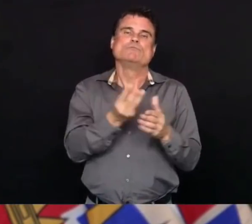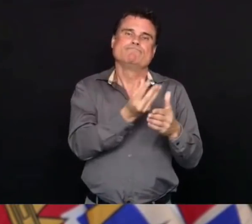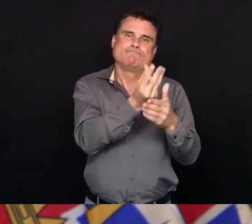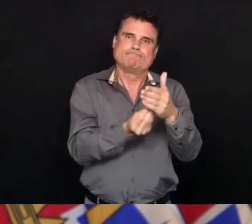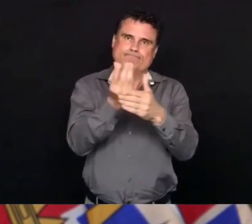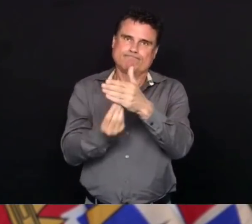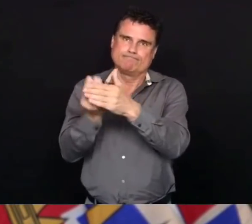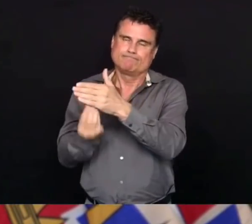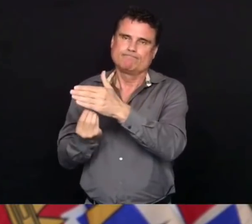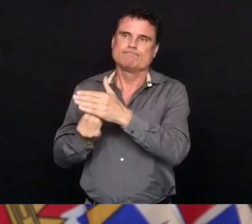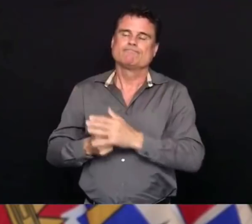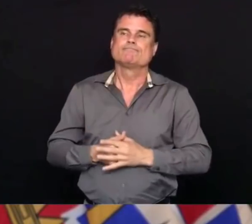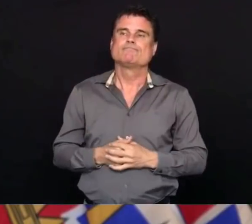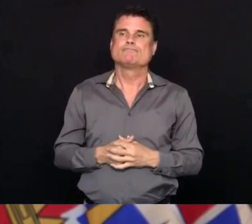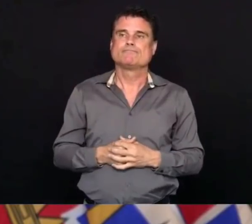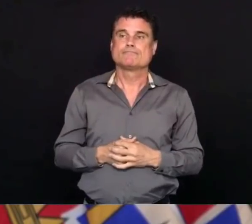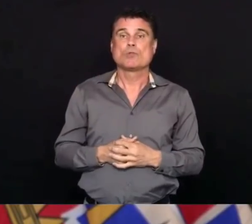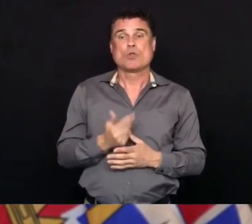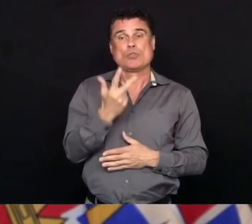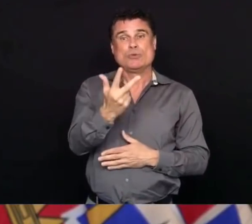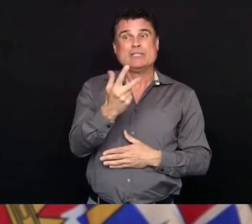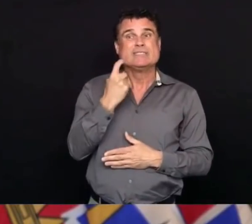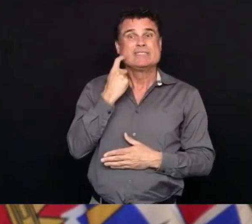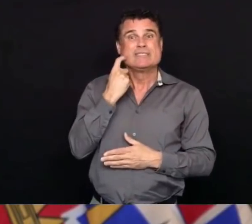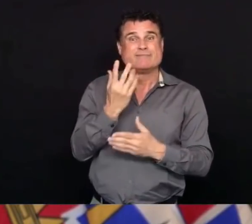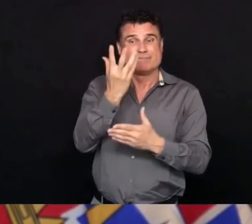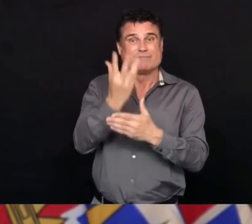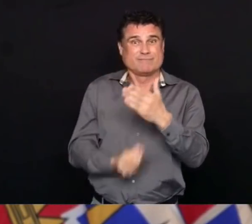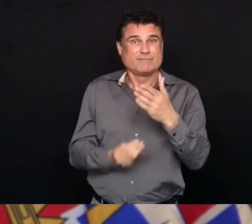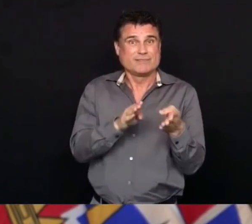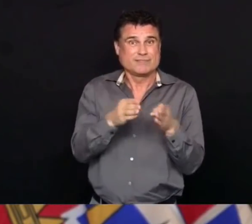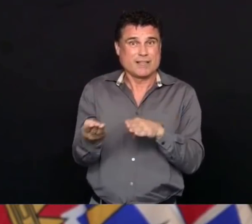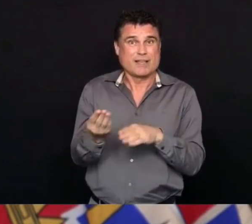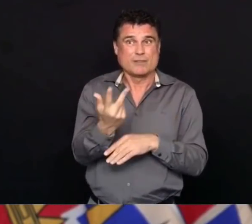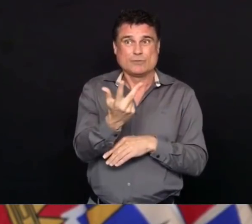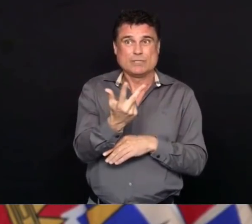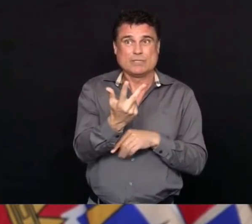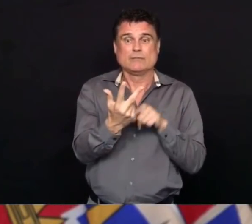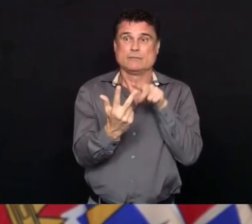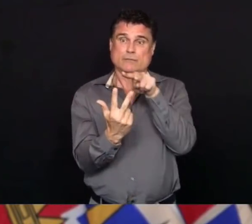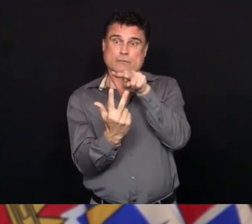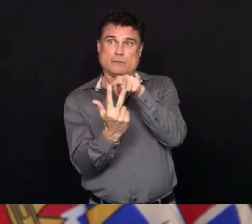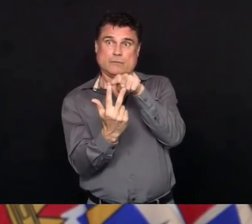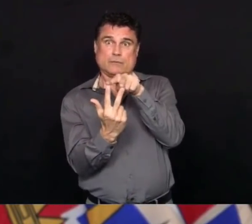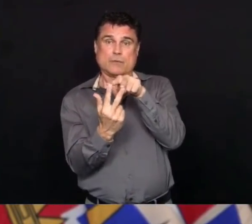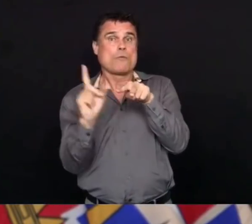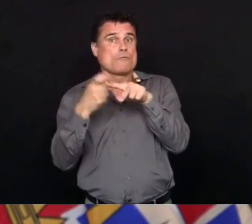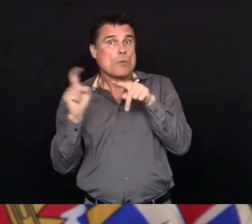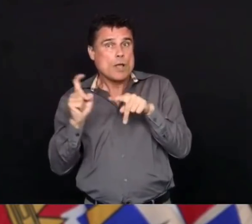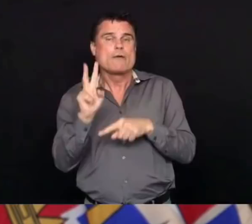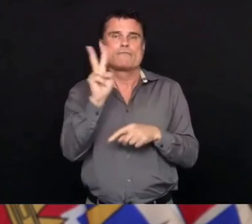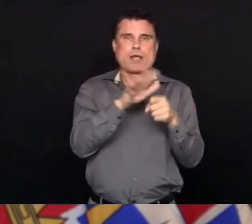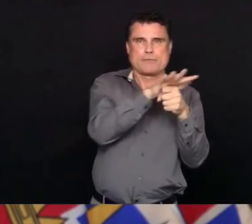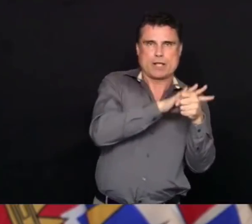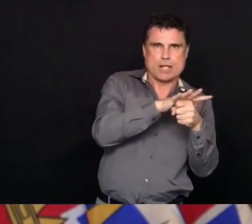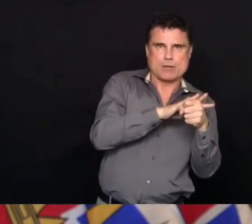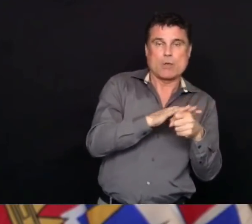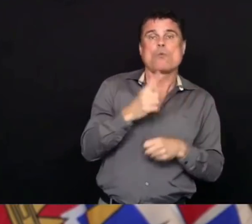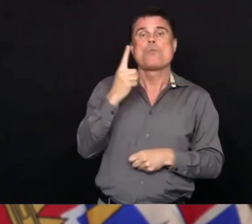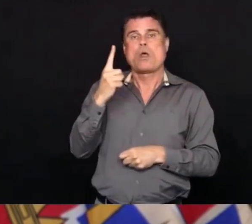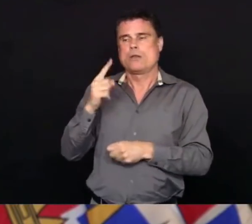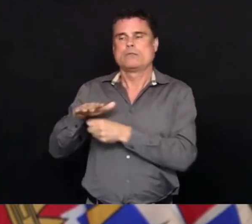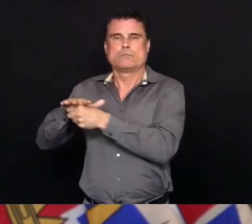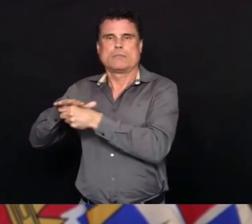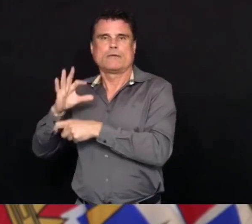long-term care homes. Two in Vancouver Coastal and one in Fraser Health. And our condolences and our thoughts and